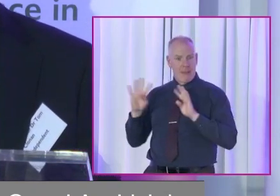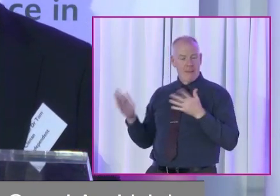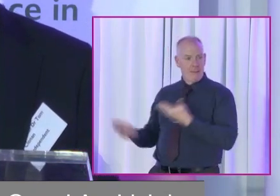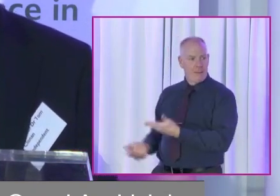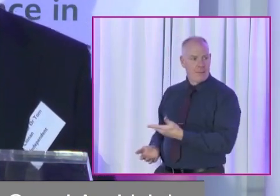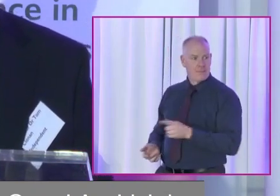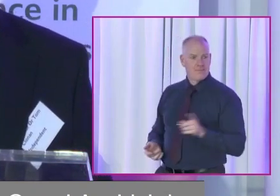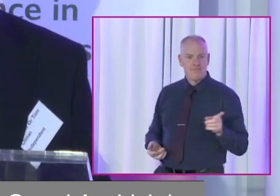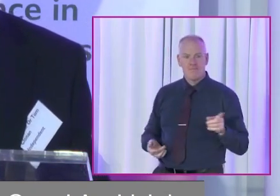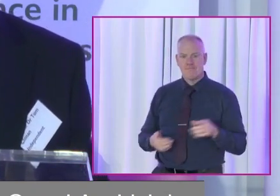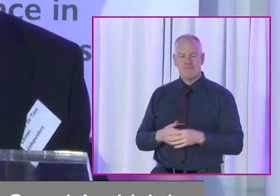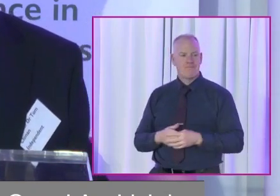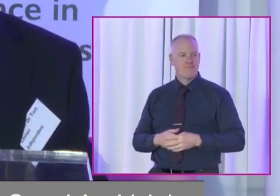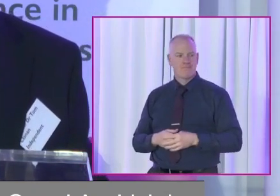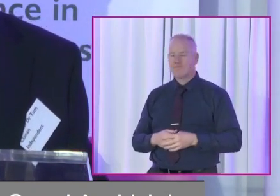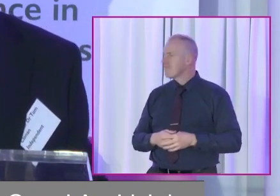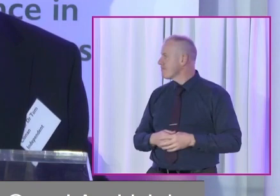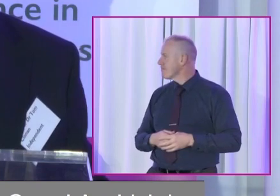members?